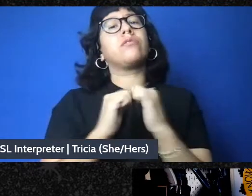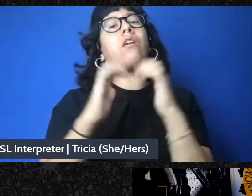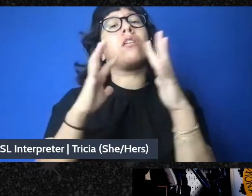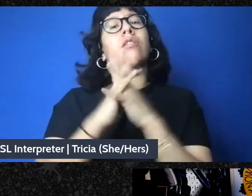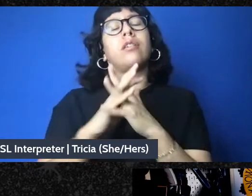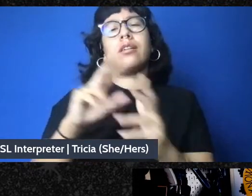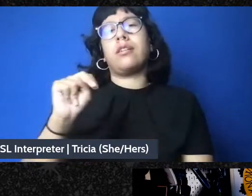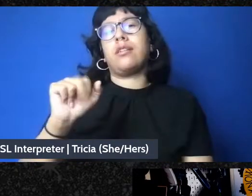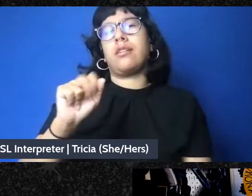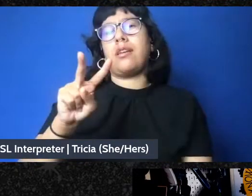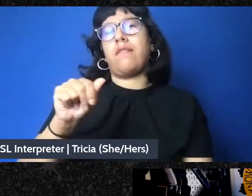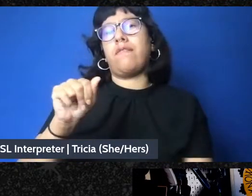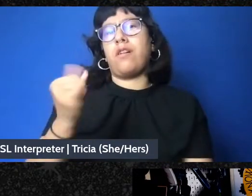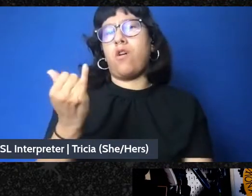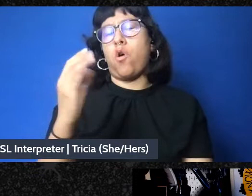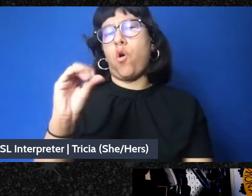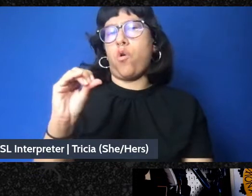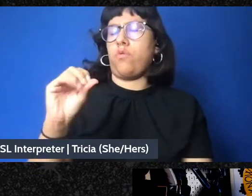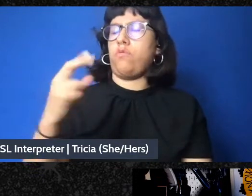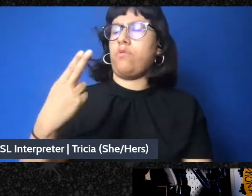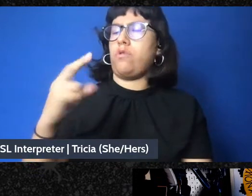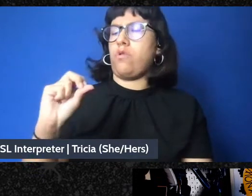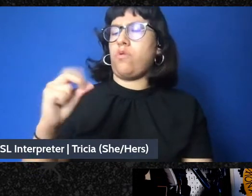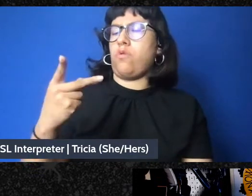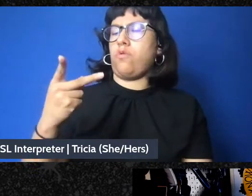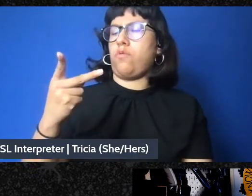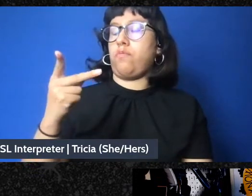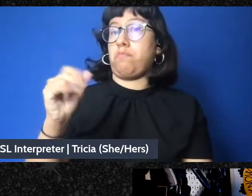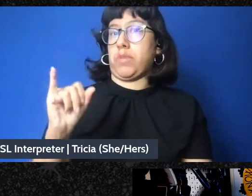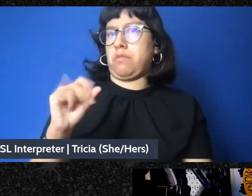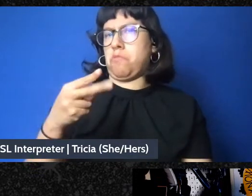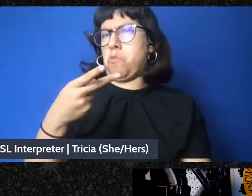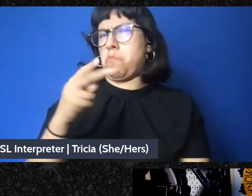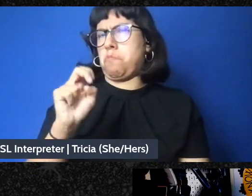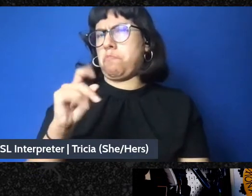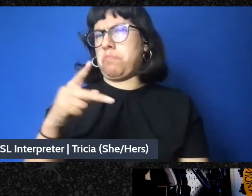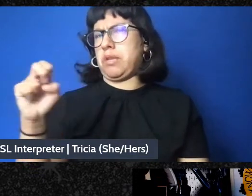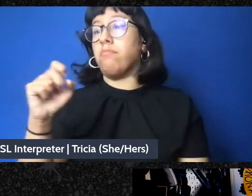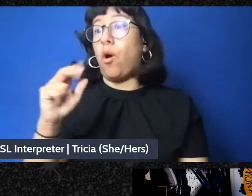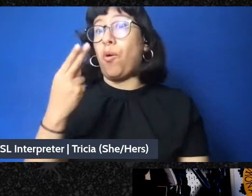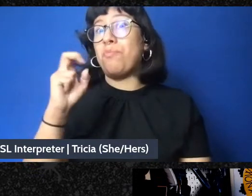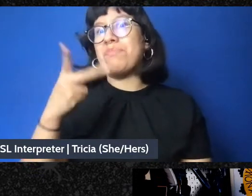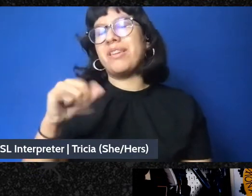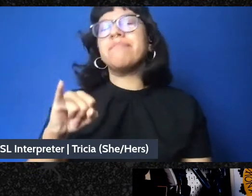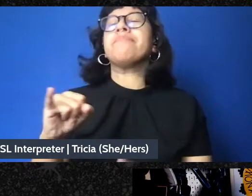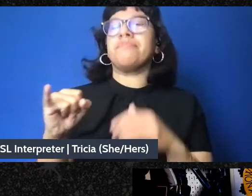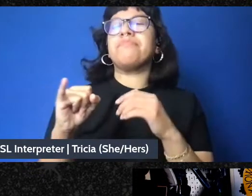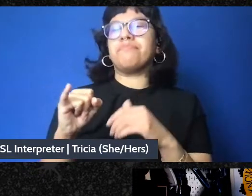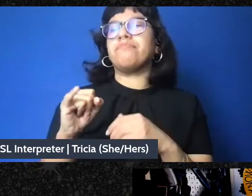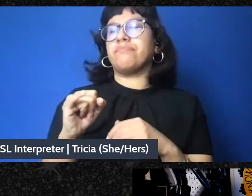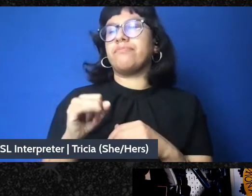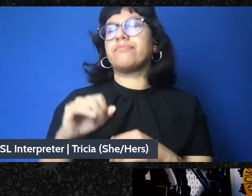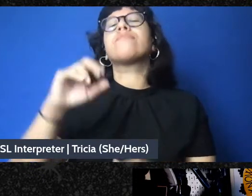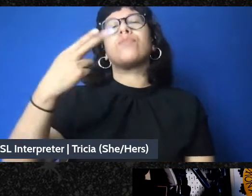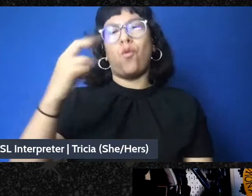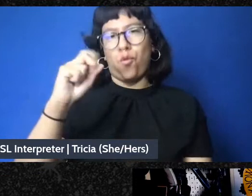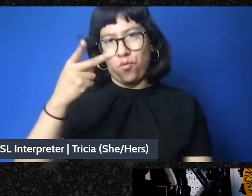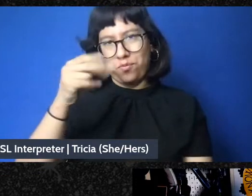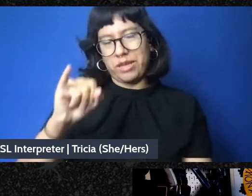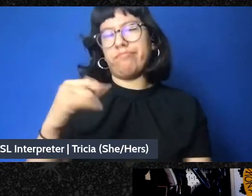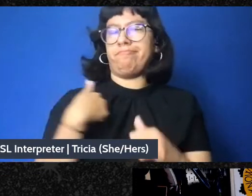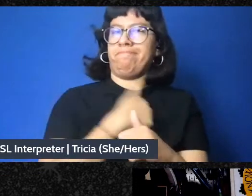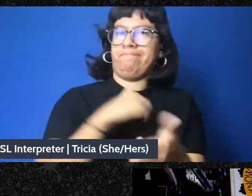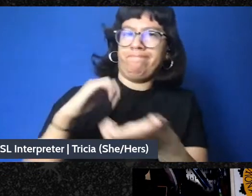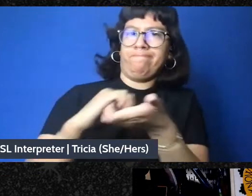COVID-19 Family Relief Fund. And we also formed, immediately formed, an indigenous mutual aid network that